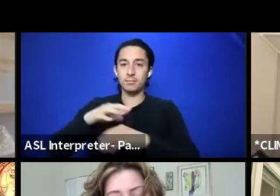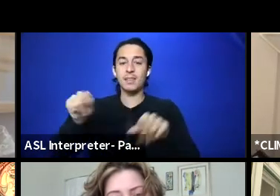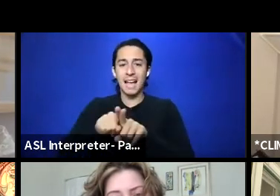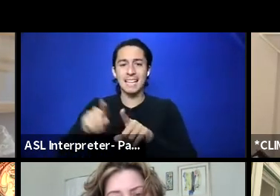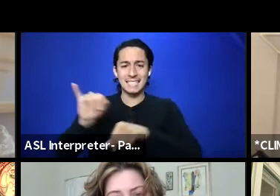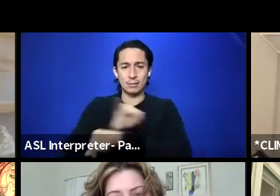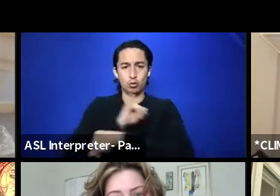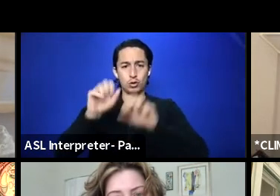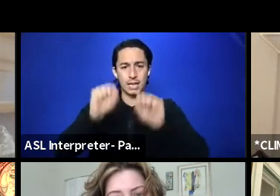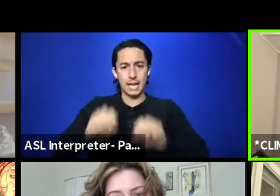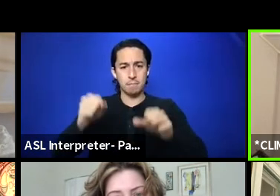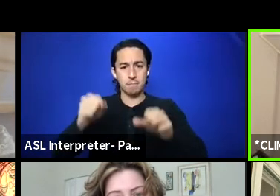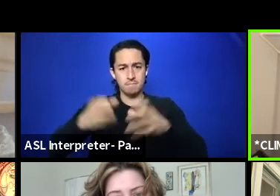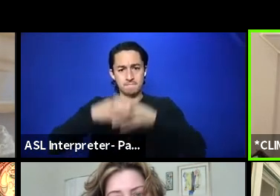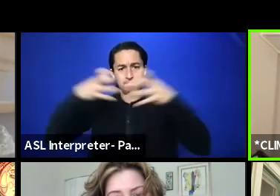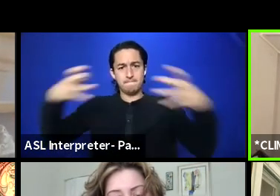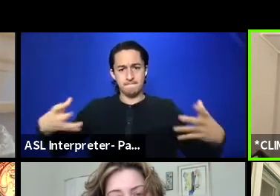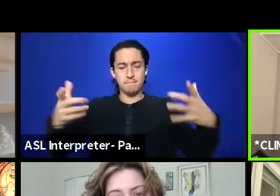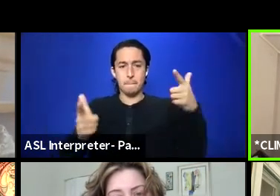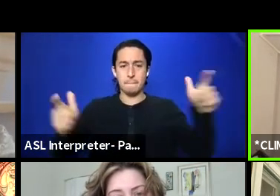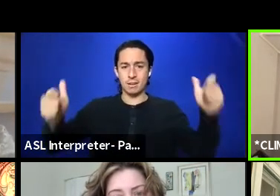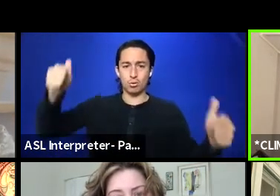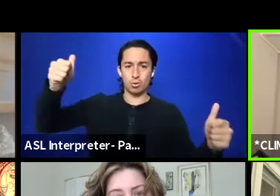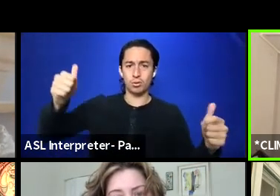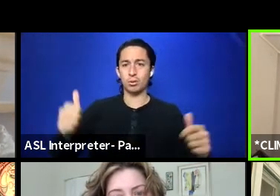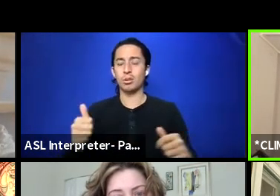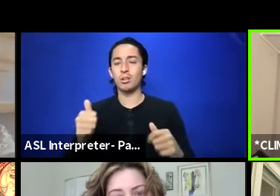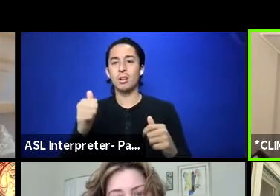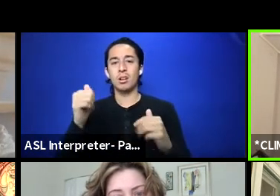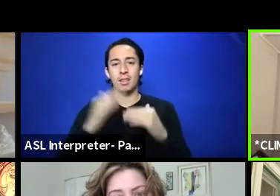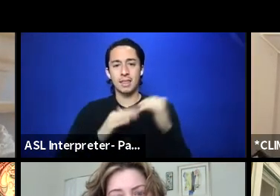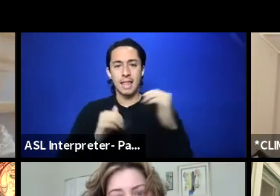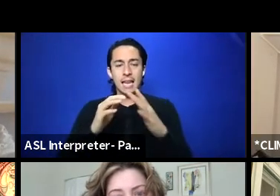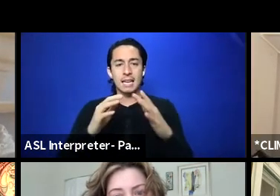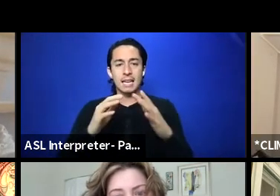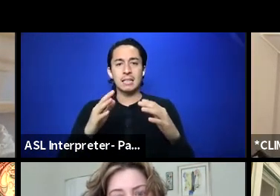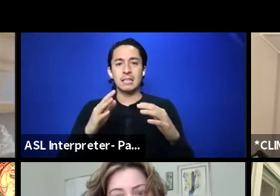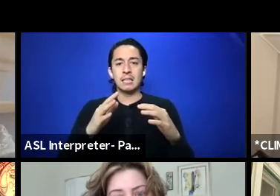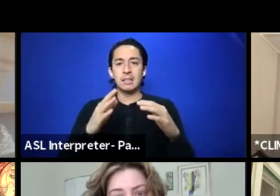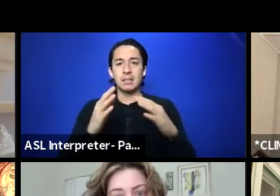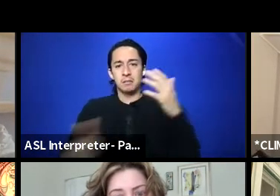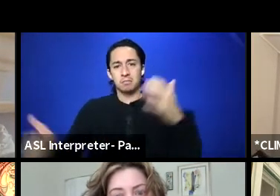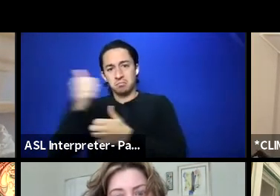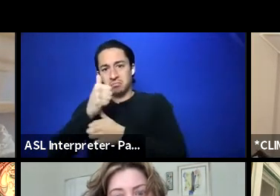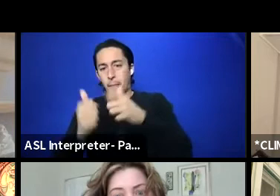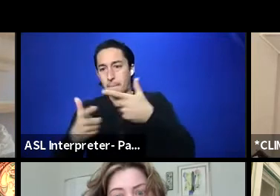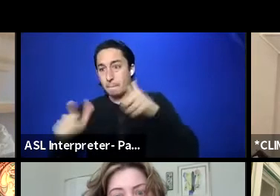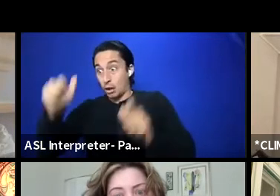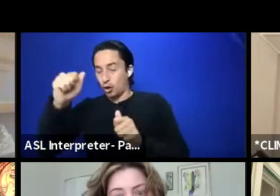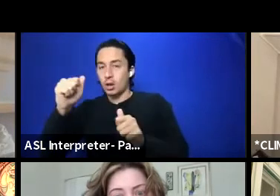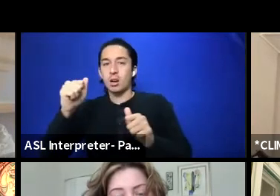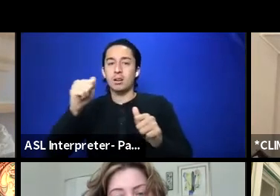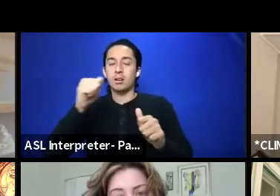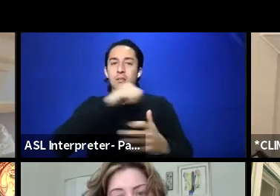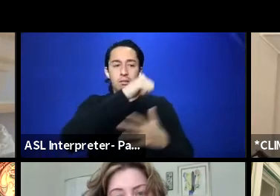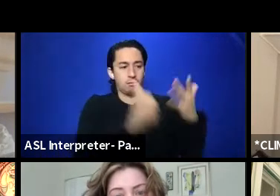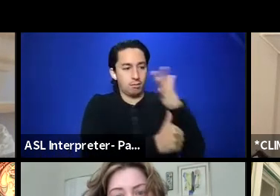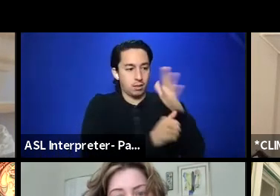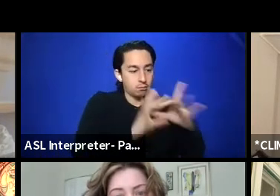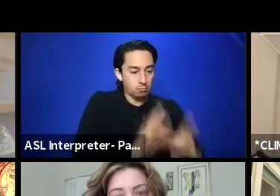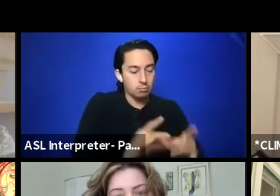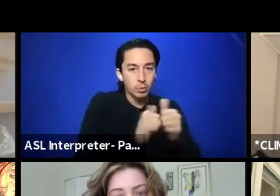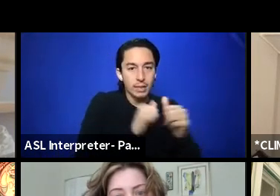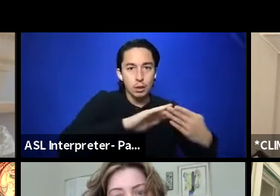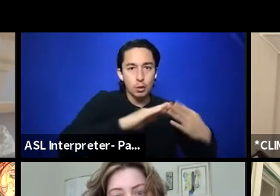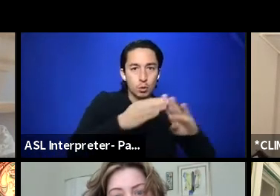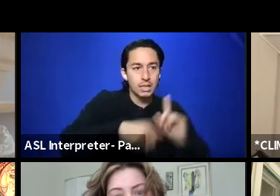bigger rather than relate more deeply with the communities around us. Thinking about like the,